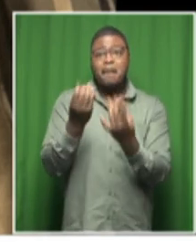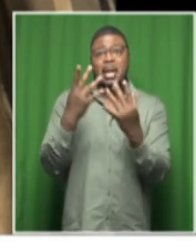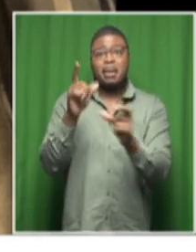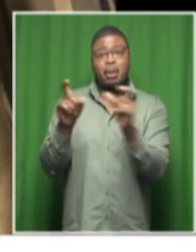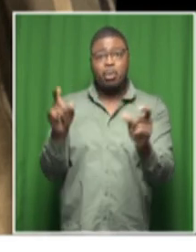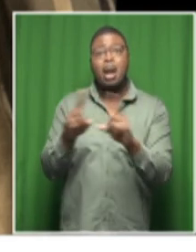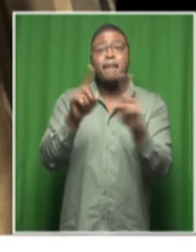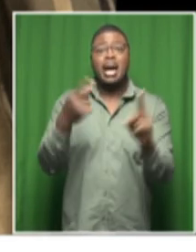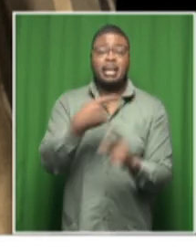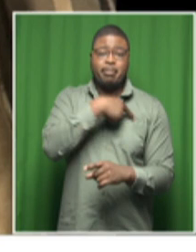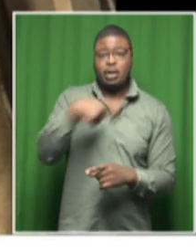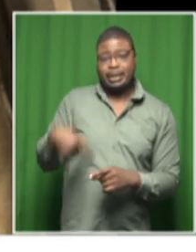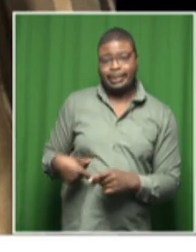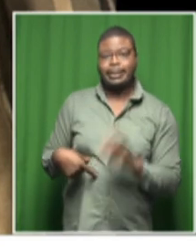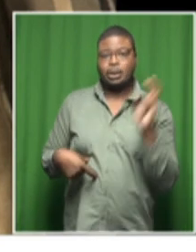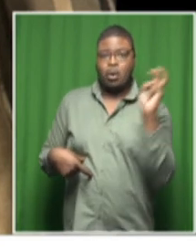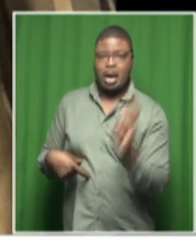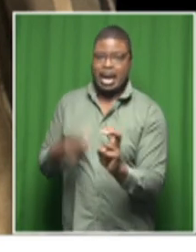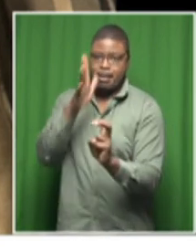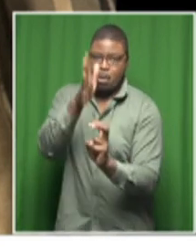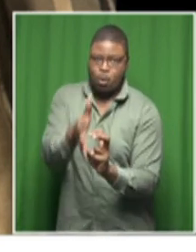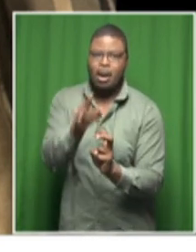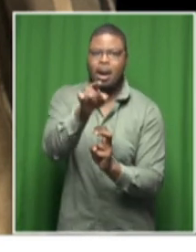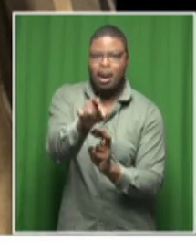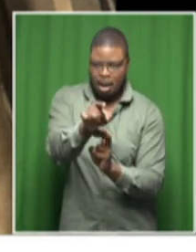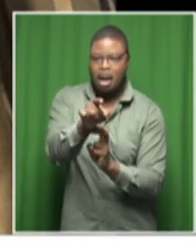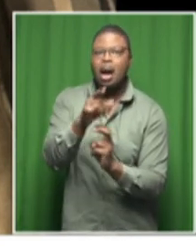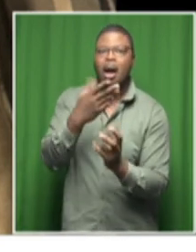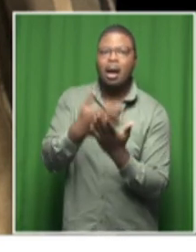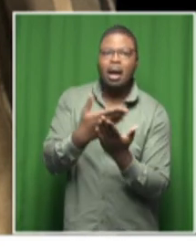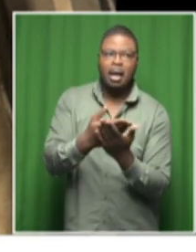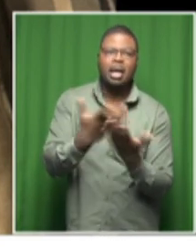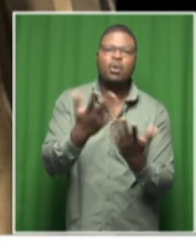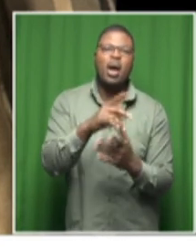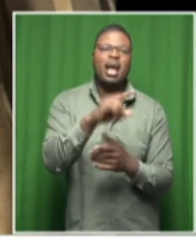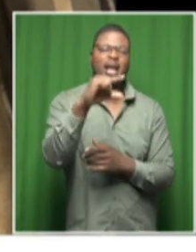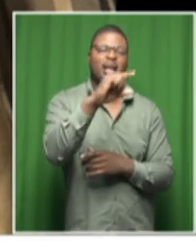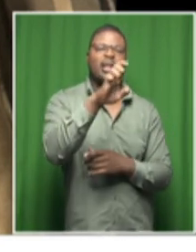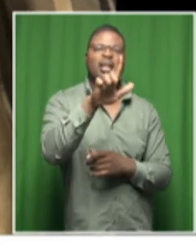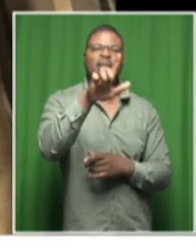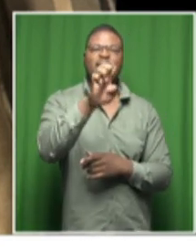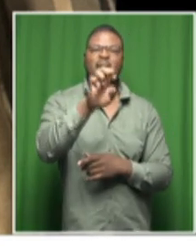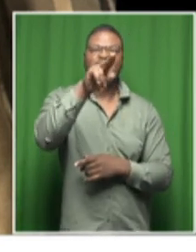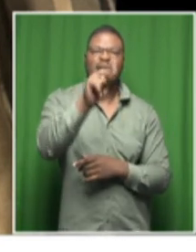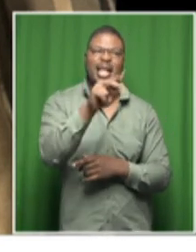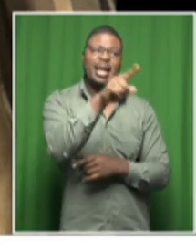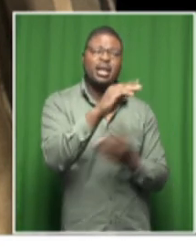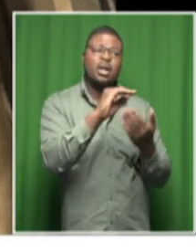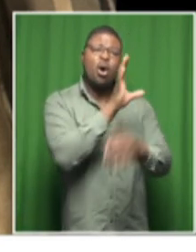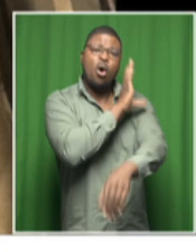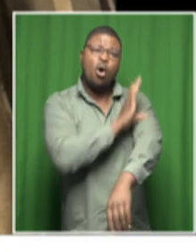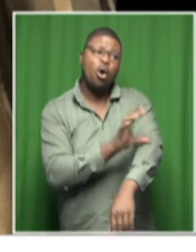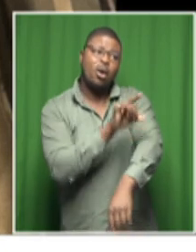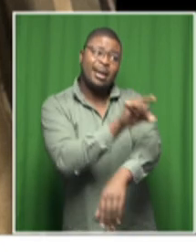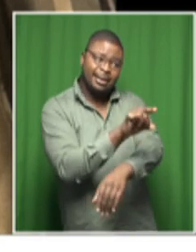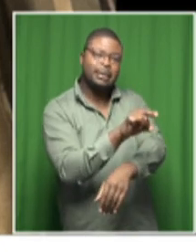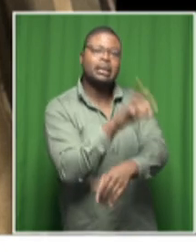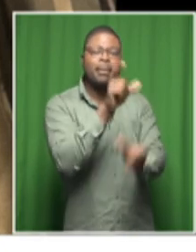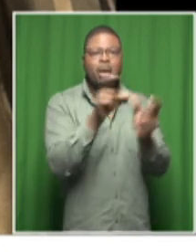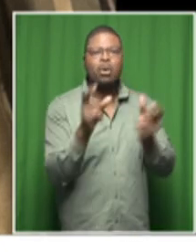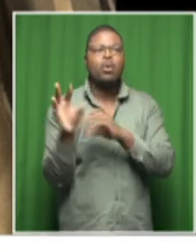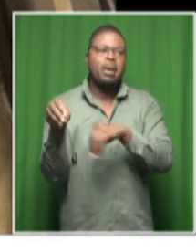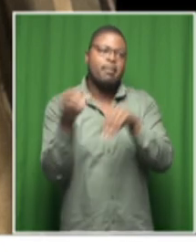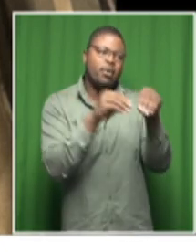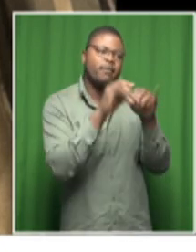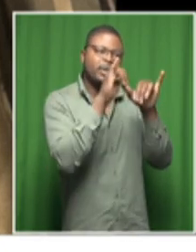as well as the the glenn college in bloomfort those will be places that will be accommodating